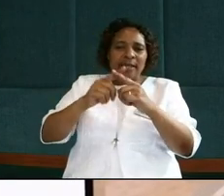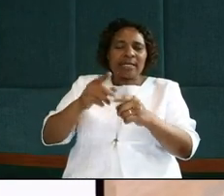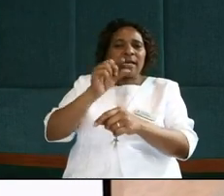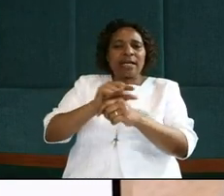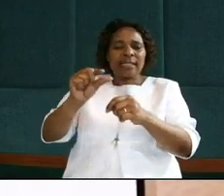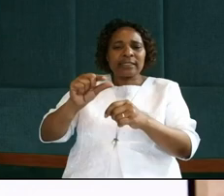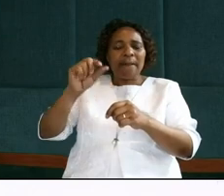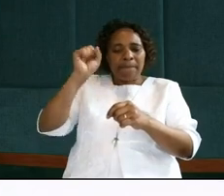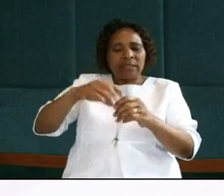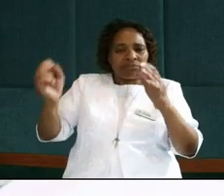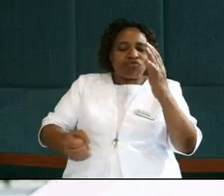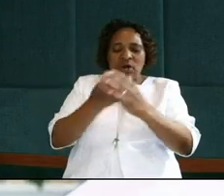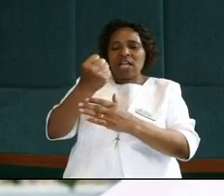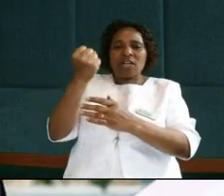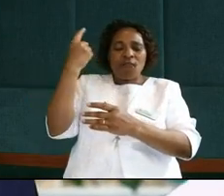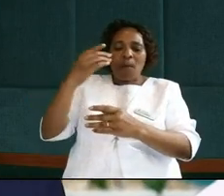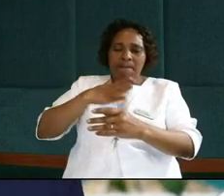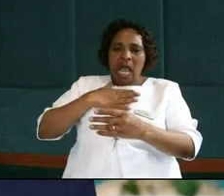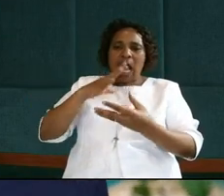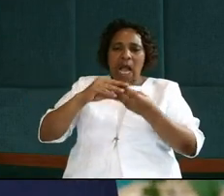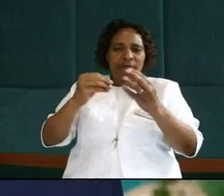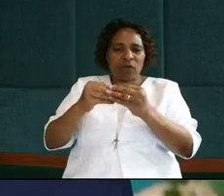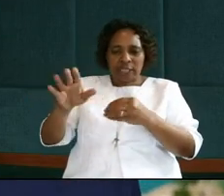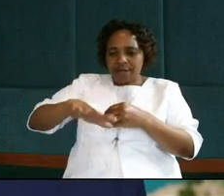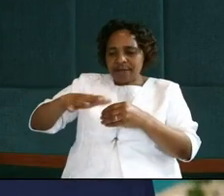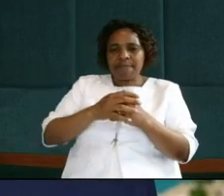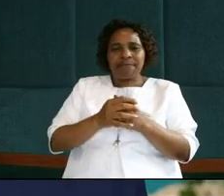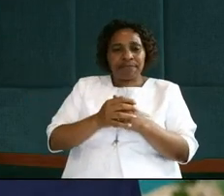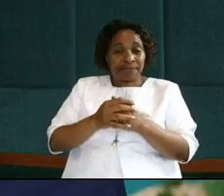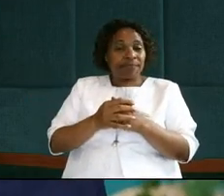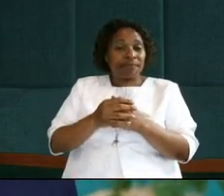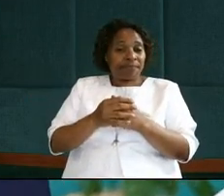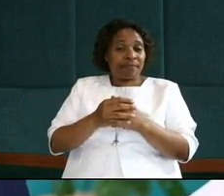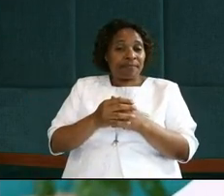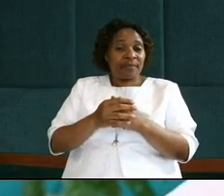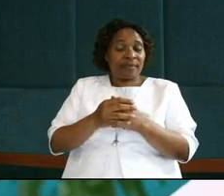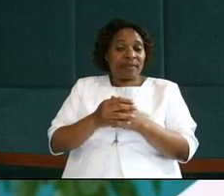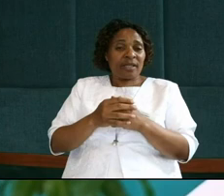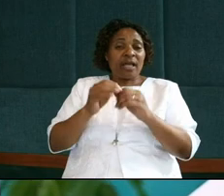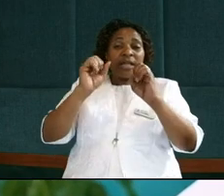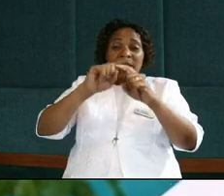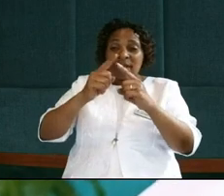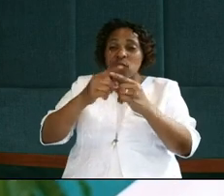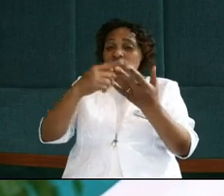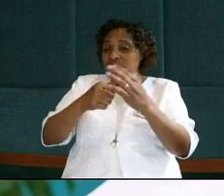I should rise from a comfort zone, I don't know what is a comfort zone, but supper,